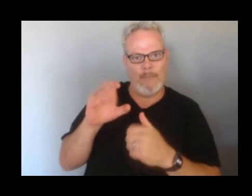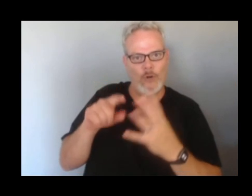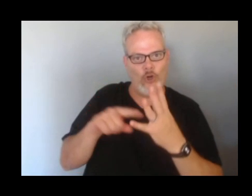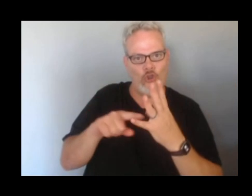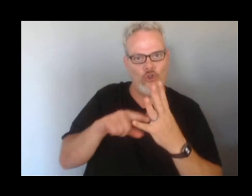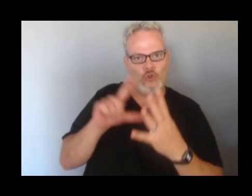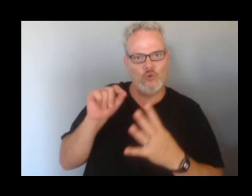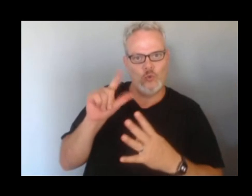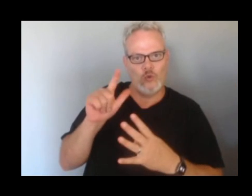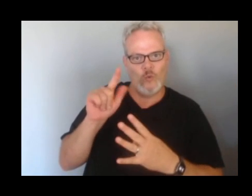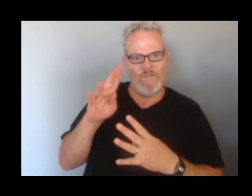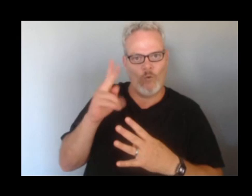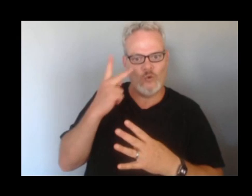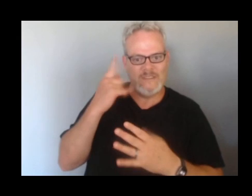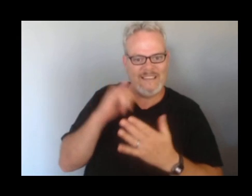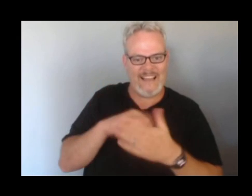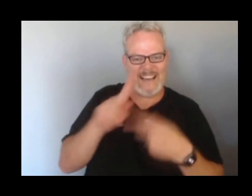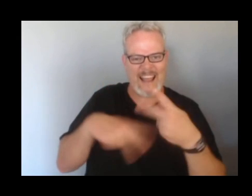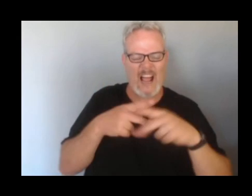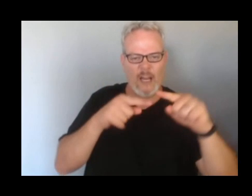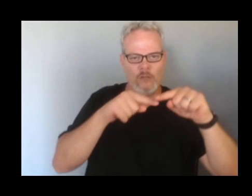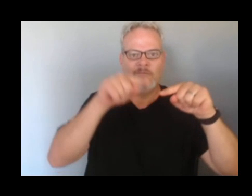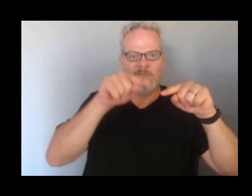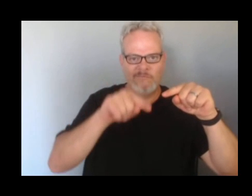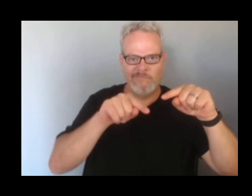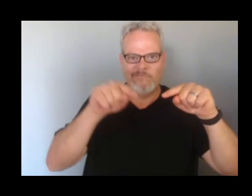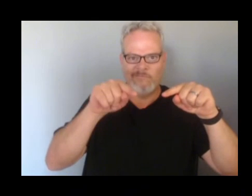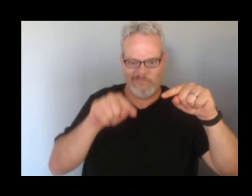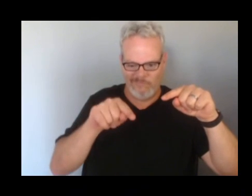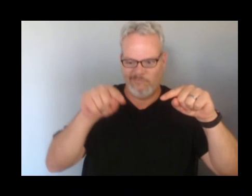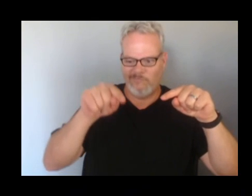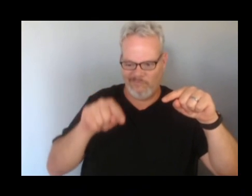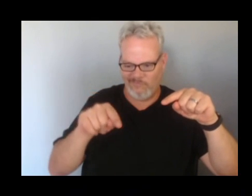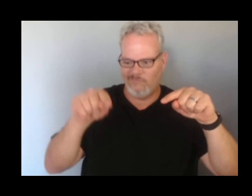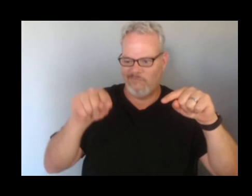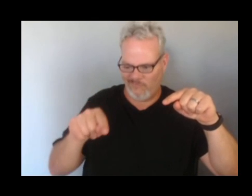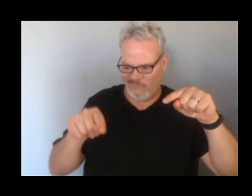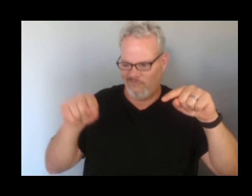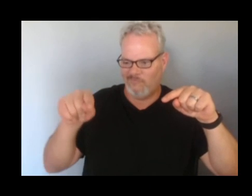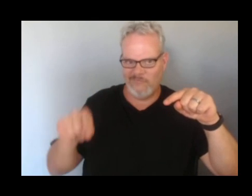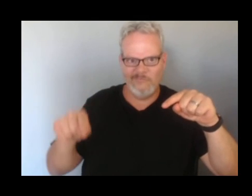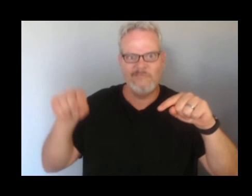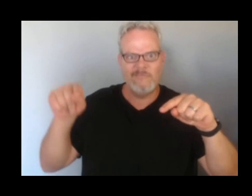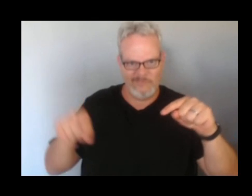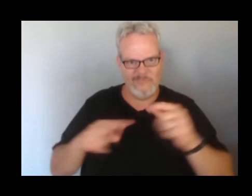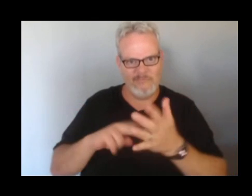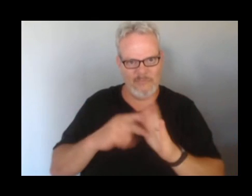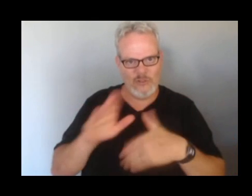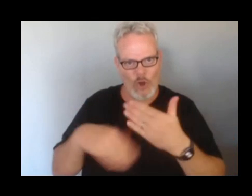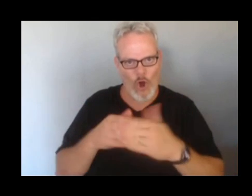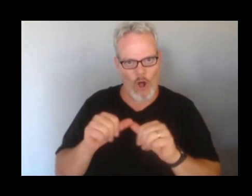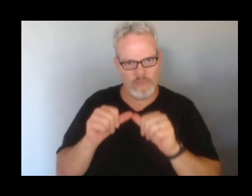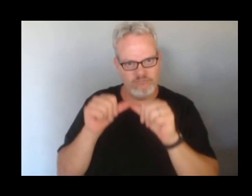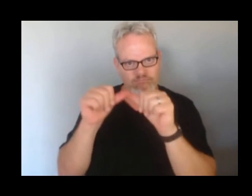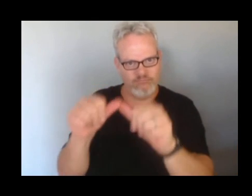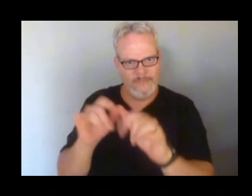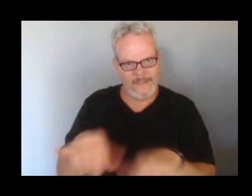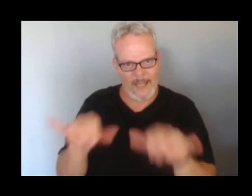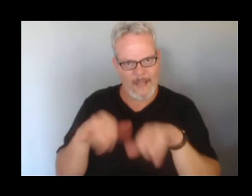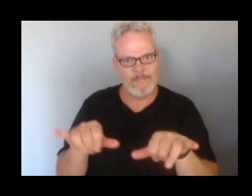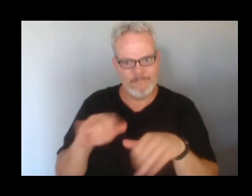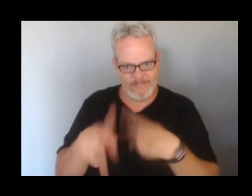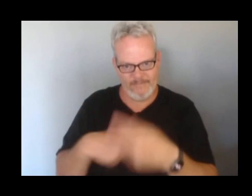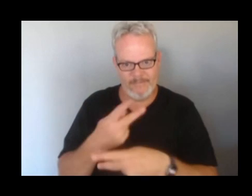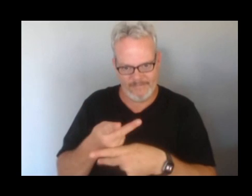a sawtooth pattern, each one of them indicating a build up to an episode and release through a high fountaining phase. Here's the latest USGS